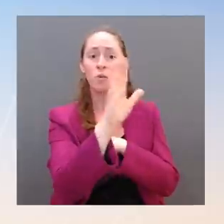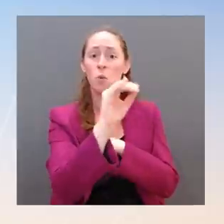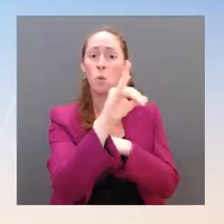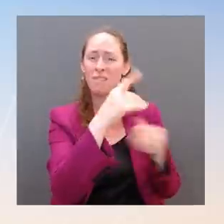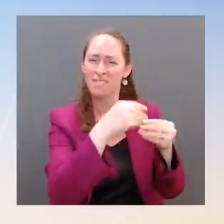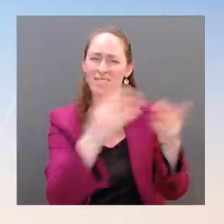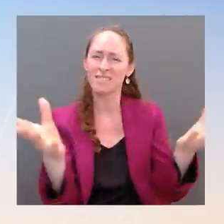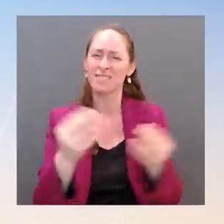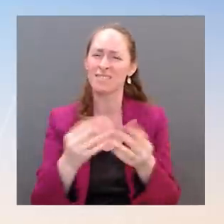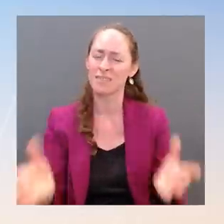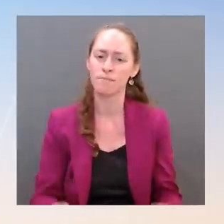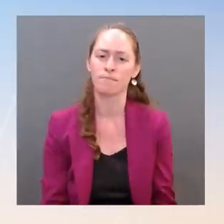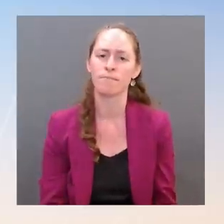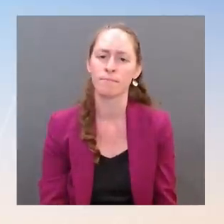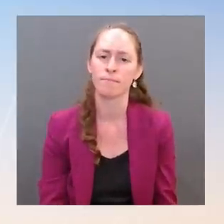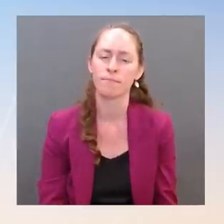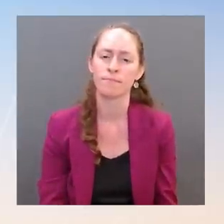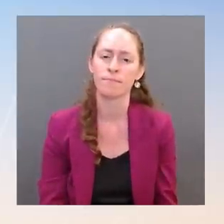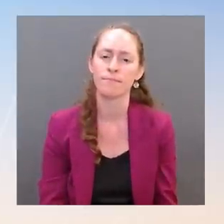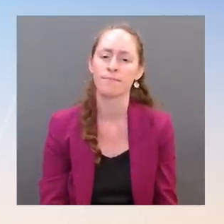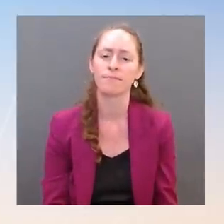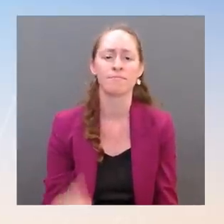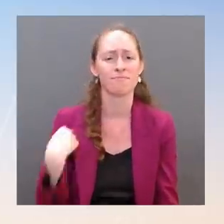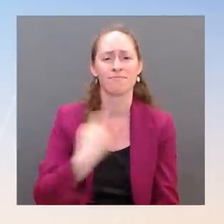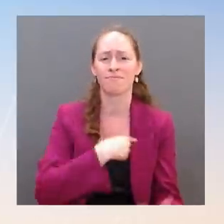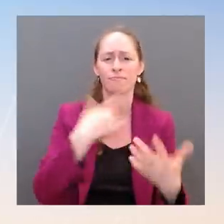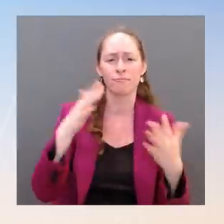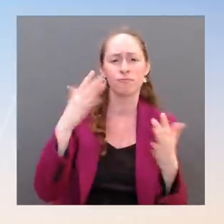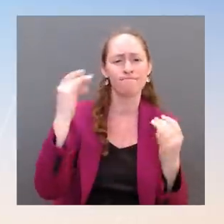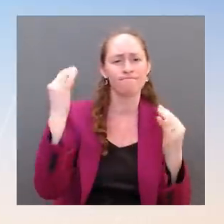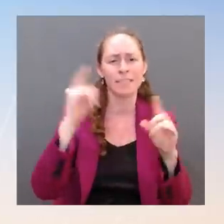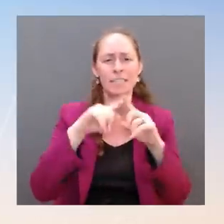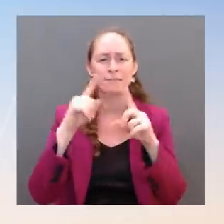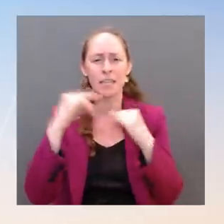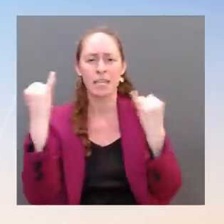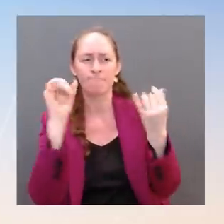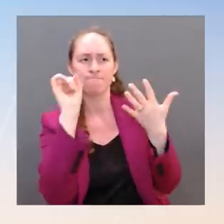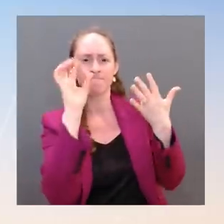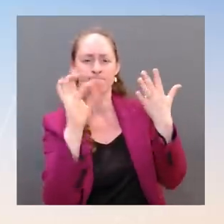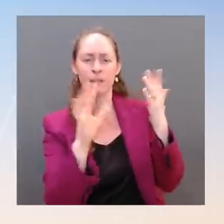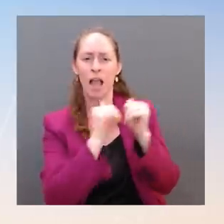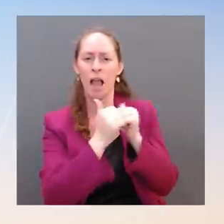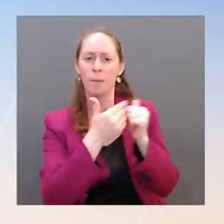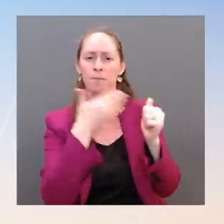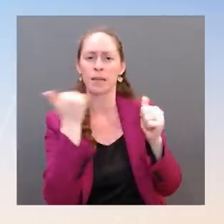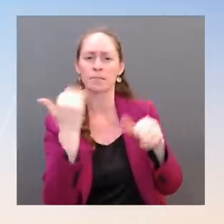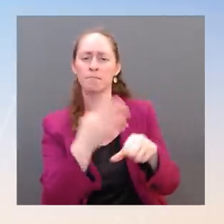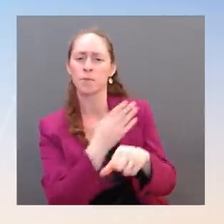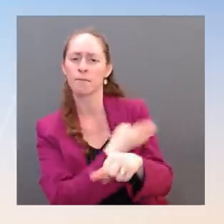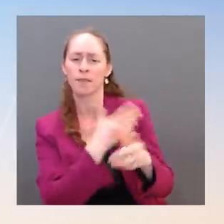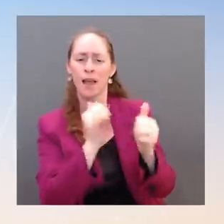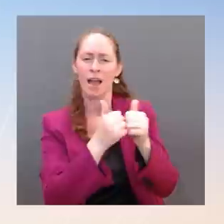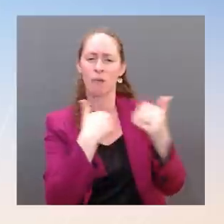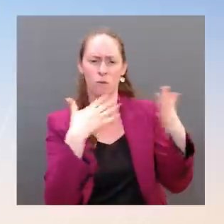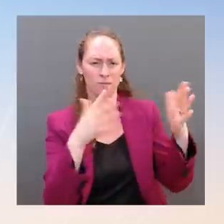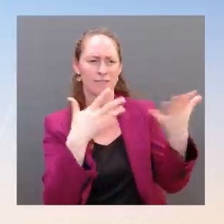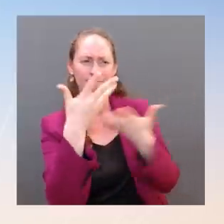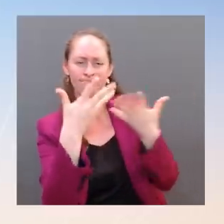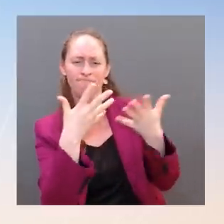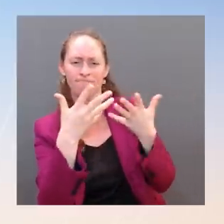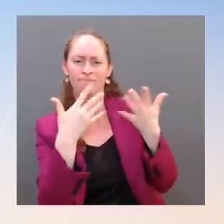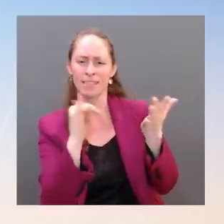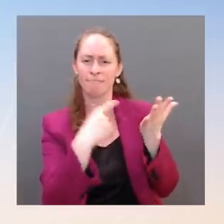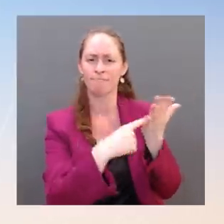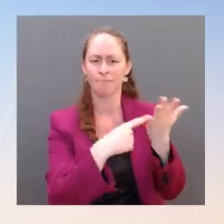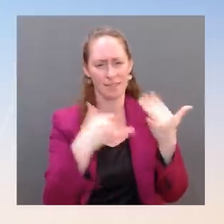being suggested by our allies and in Congress and look forward to engaging on this issue issue so we can get Americans some